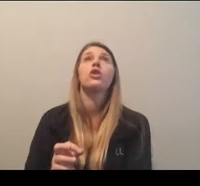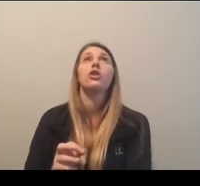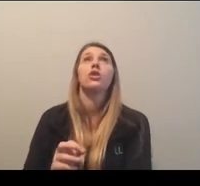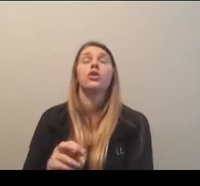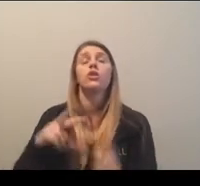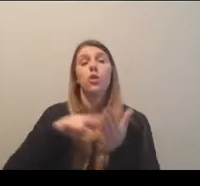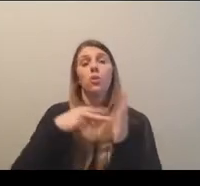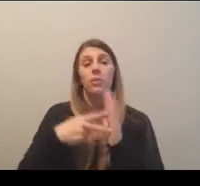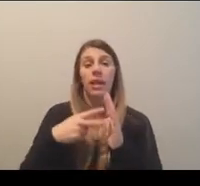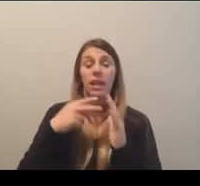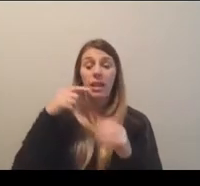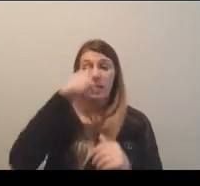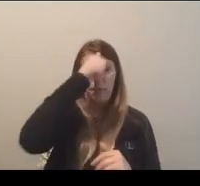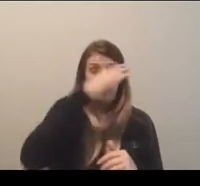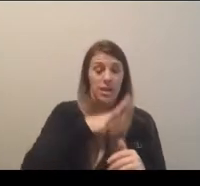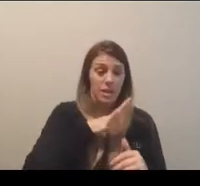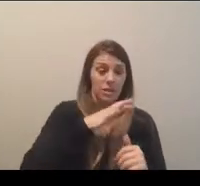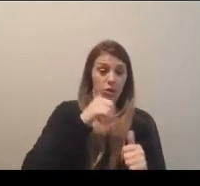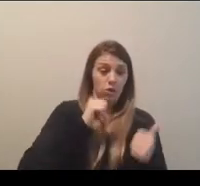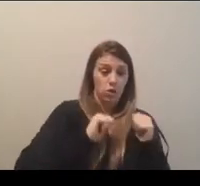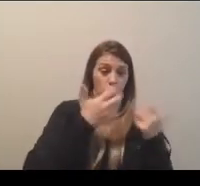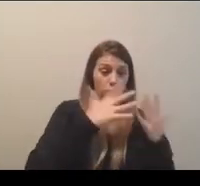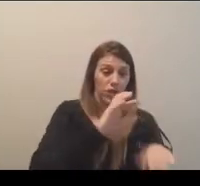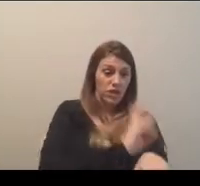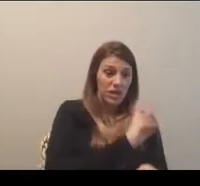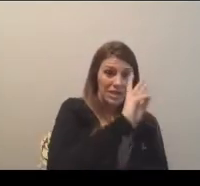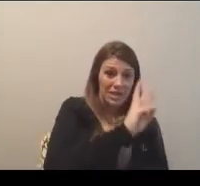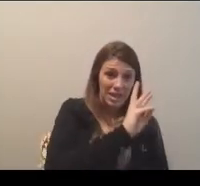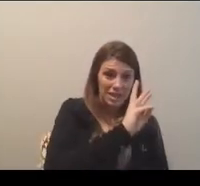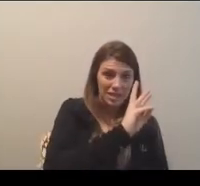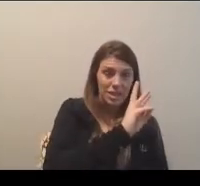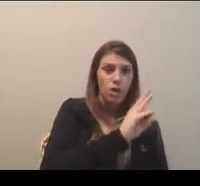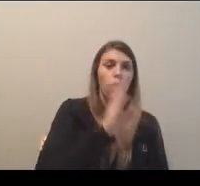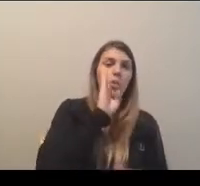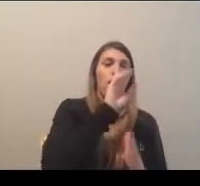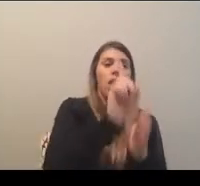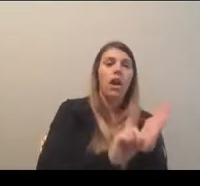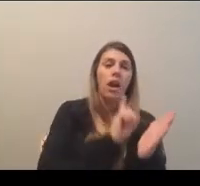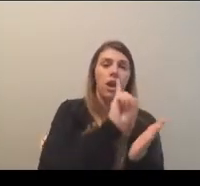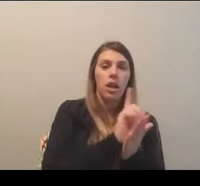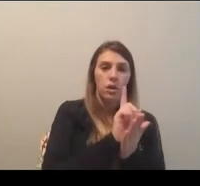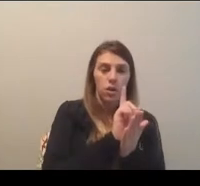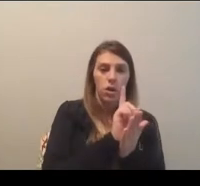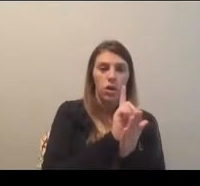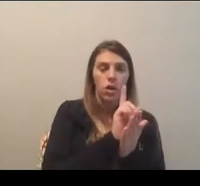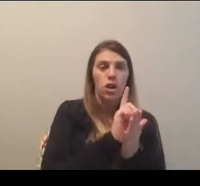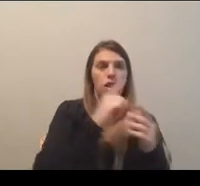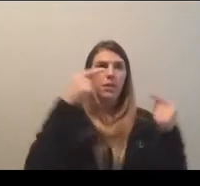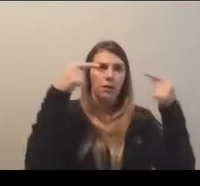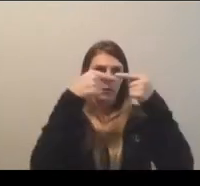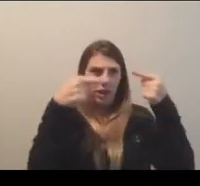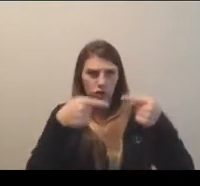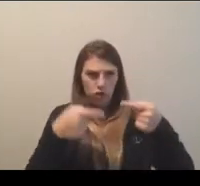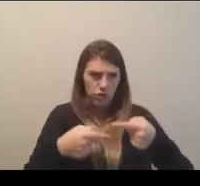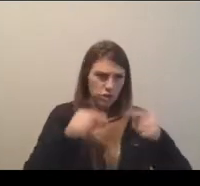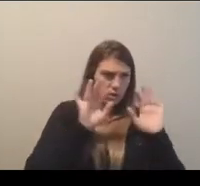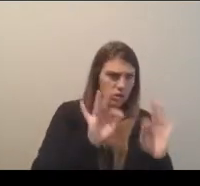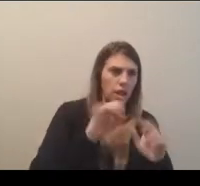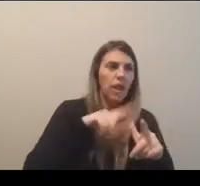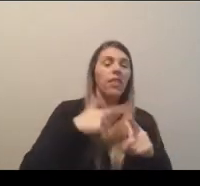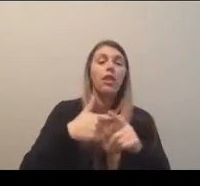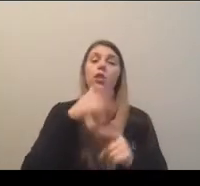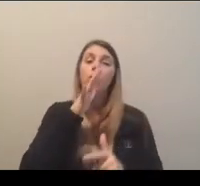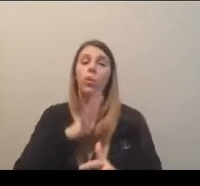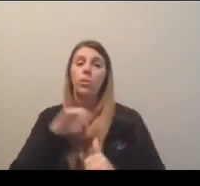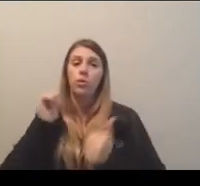after the Men's Show, which will be at six o'clock, there'll be an hour of reflection on brackets and everything, and then the Women's Show